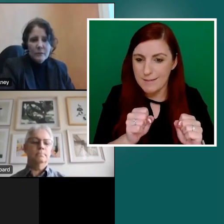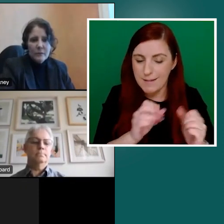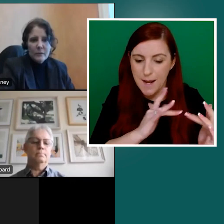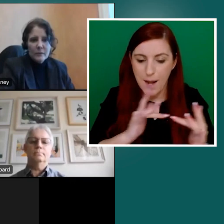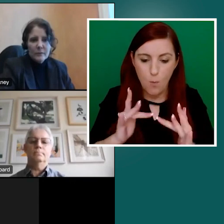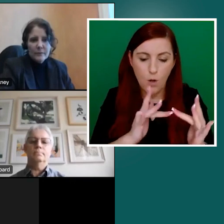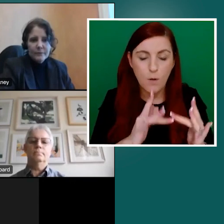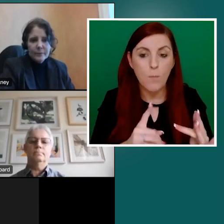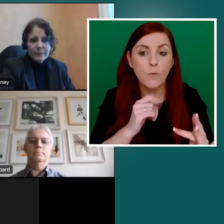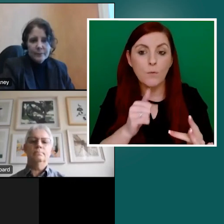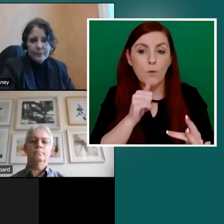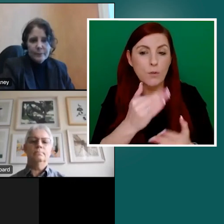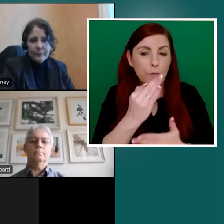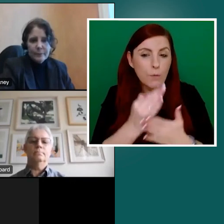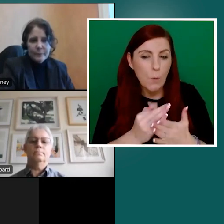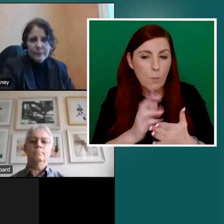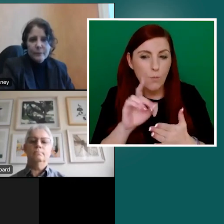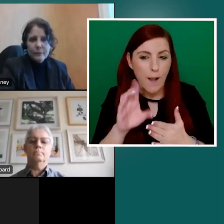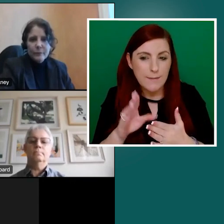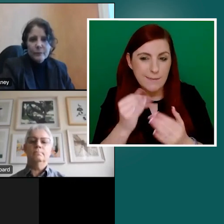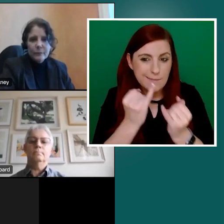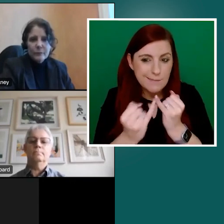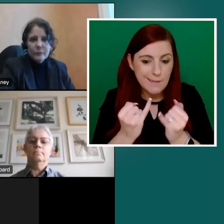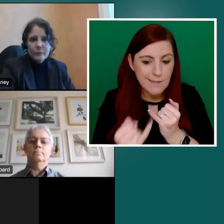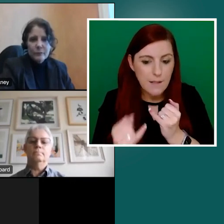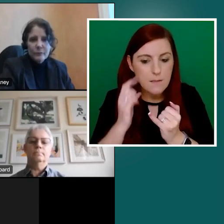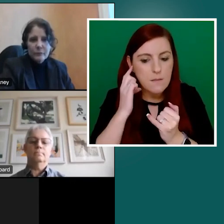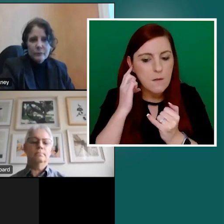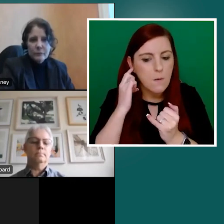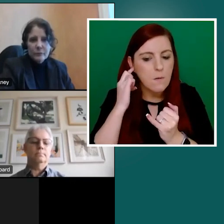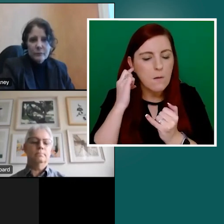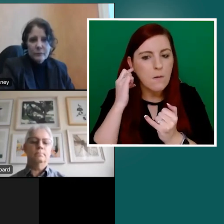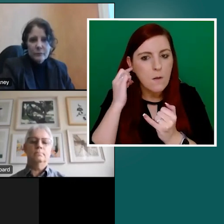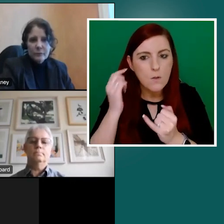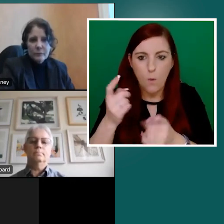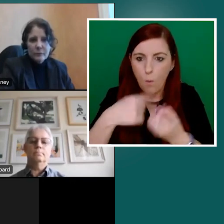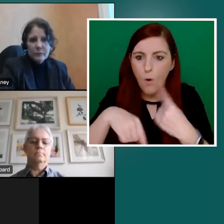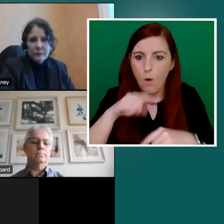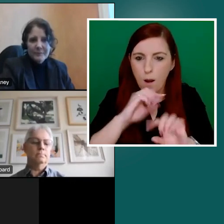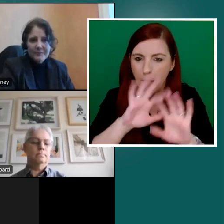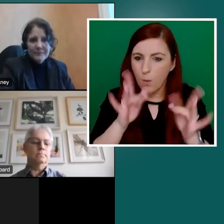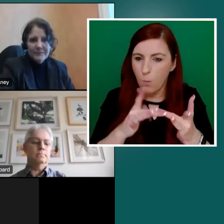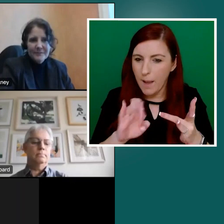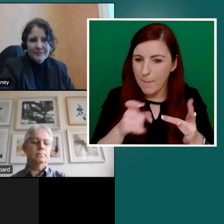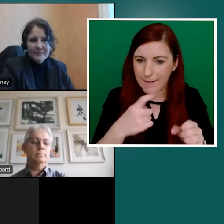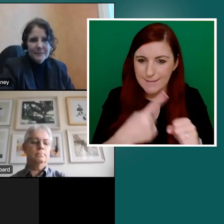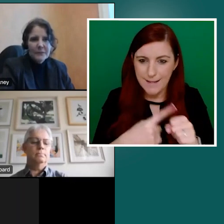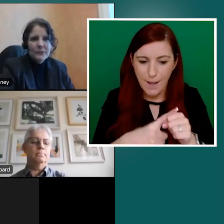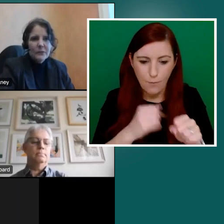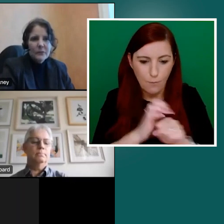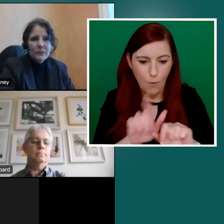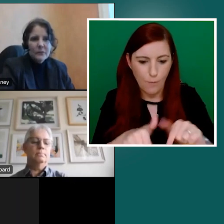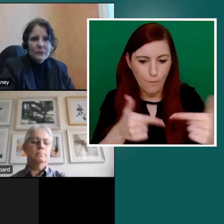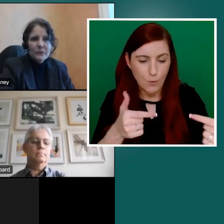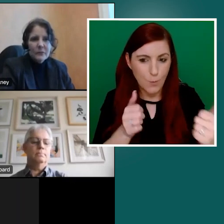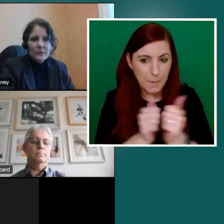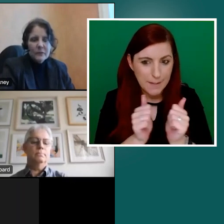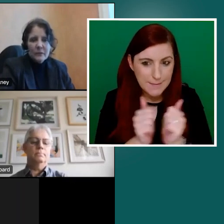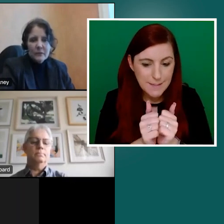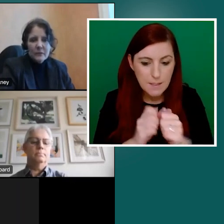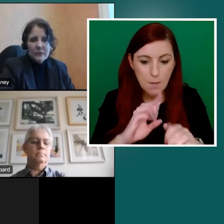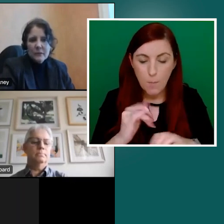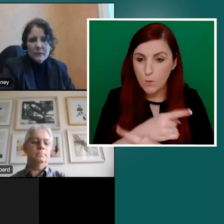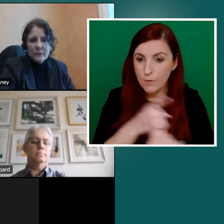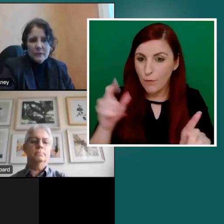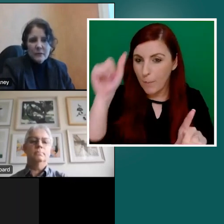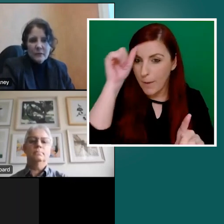practical details here. We are for our SINs all on WebEx yet again for a virtual meeting. Most of you are probably